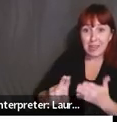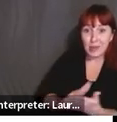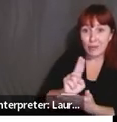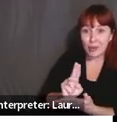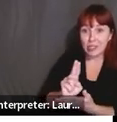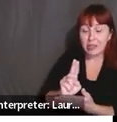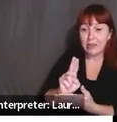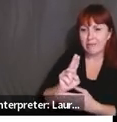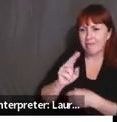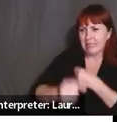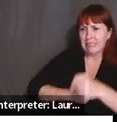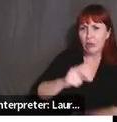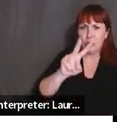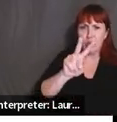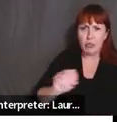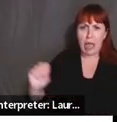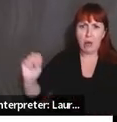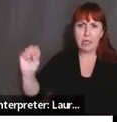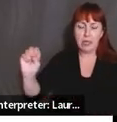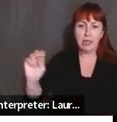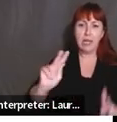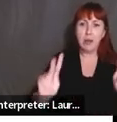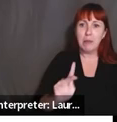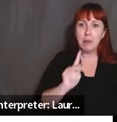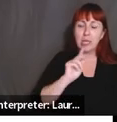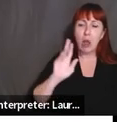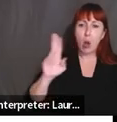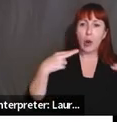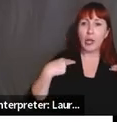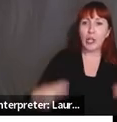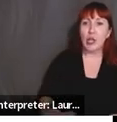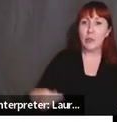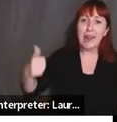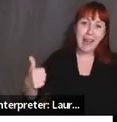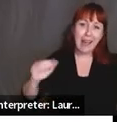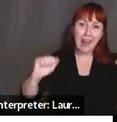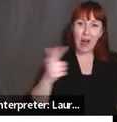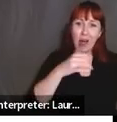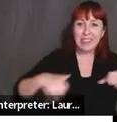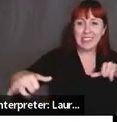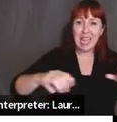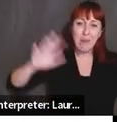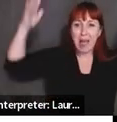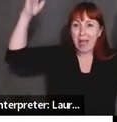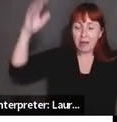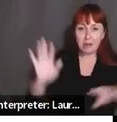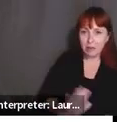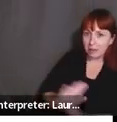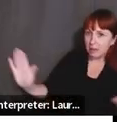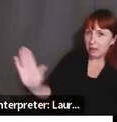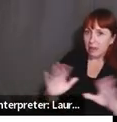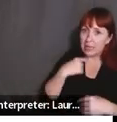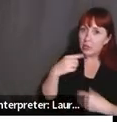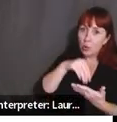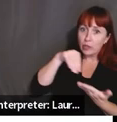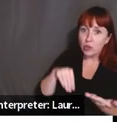in the early 2000 when it was, oh, we are the human race kumbaya. Yeah, and I told students very bluntly at some point,